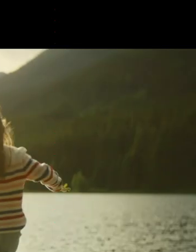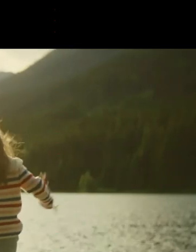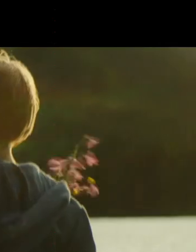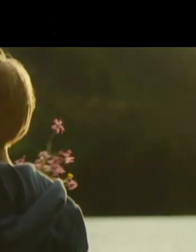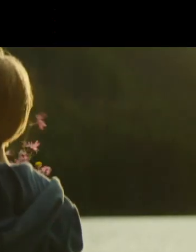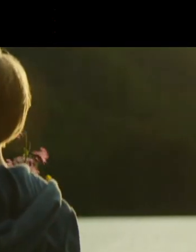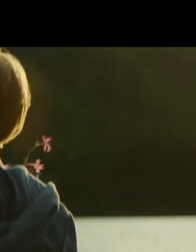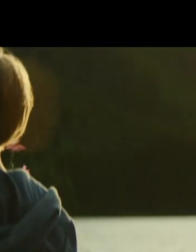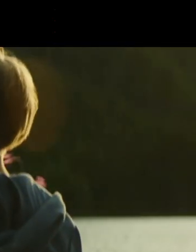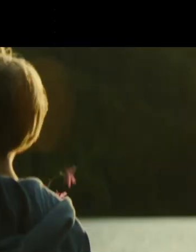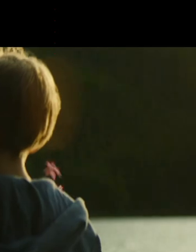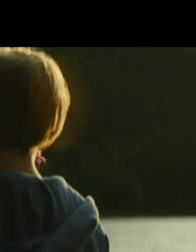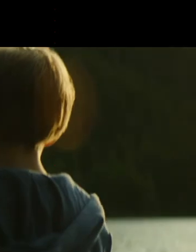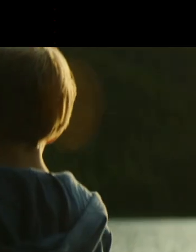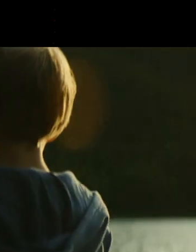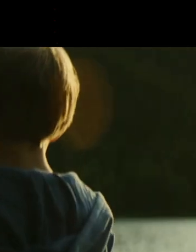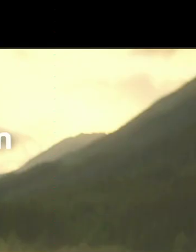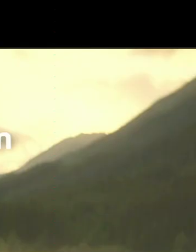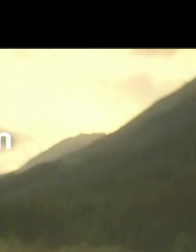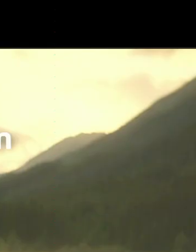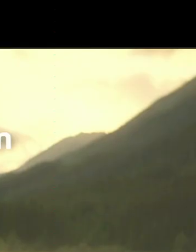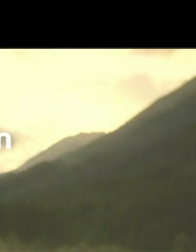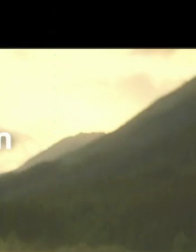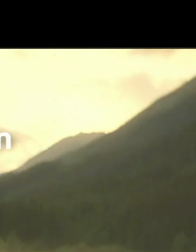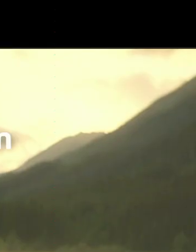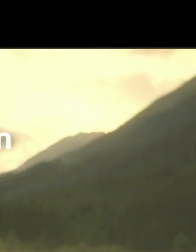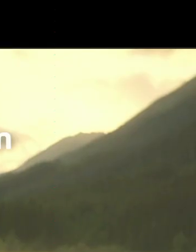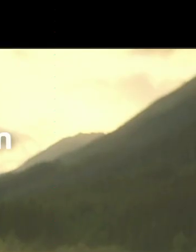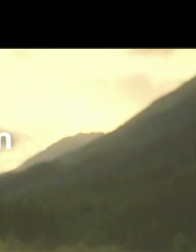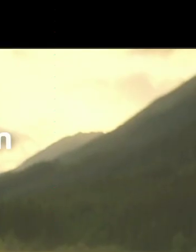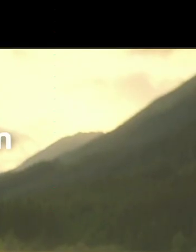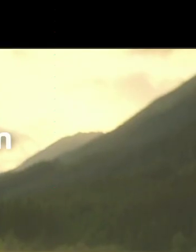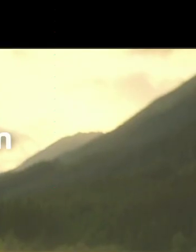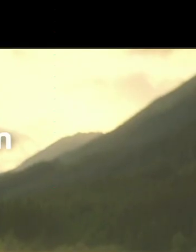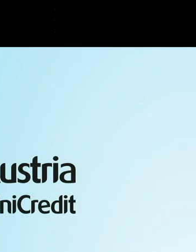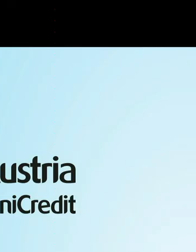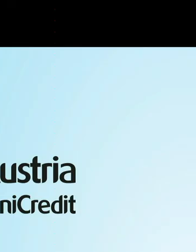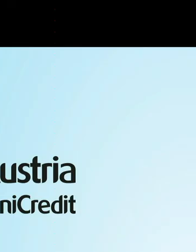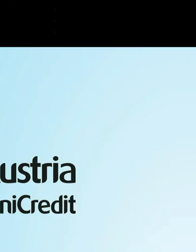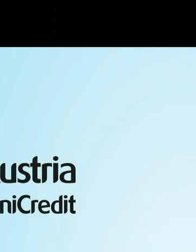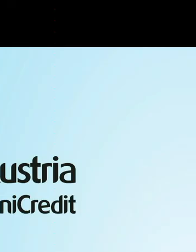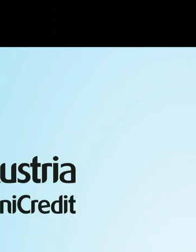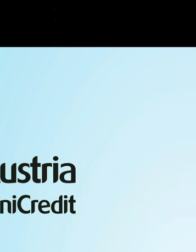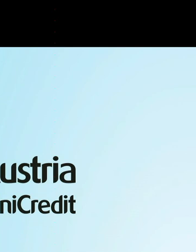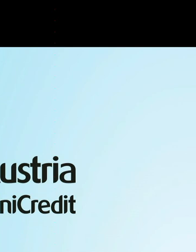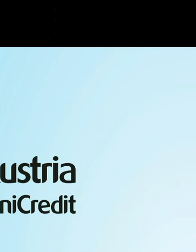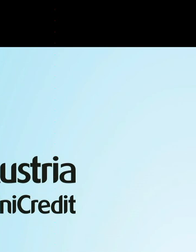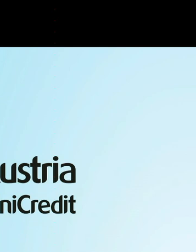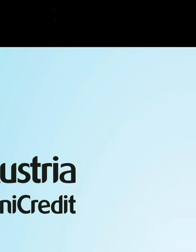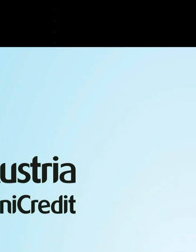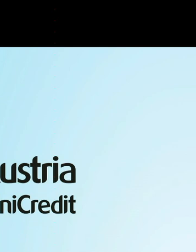Gemeinsam. Gemeinsam verändern. Bank Austria.